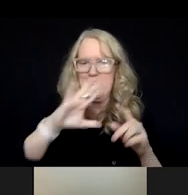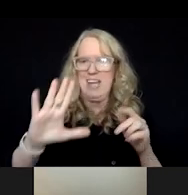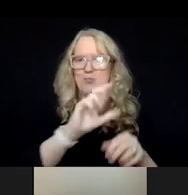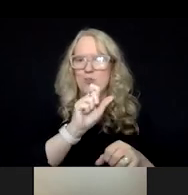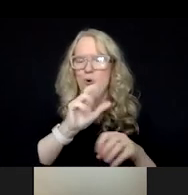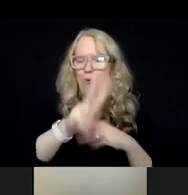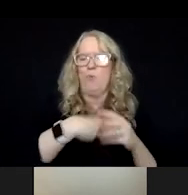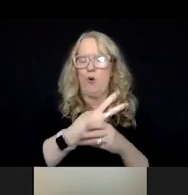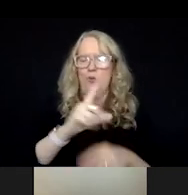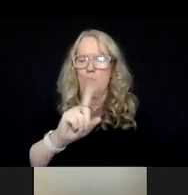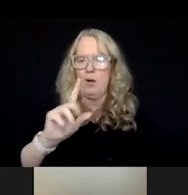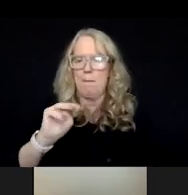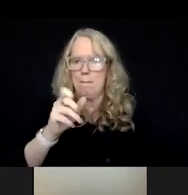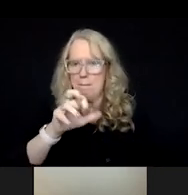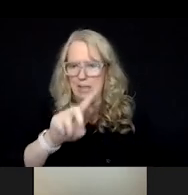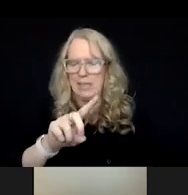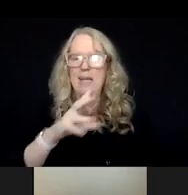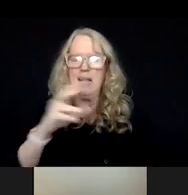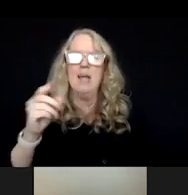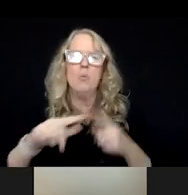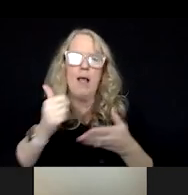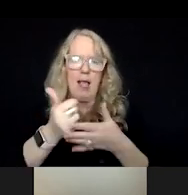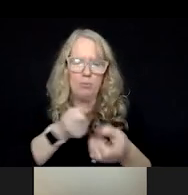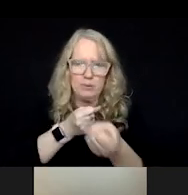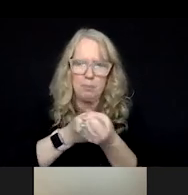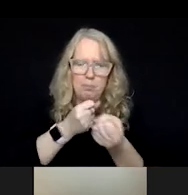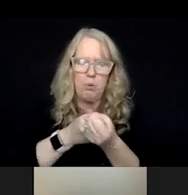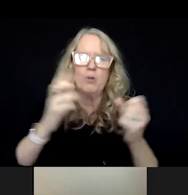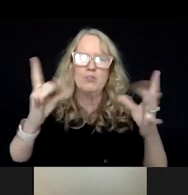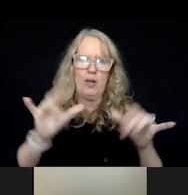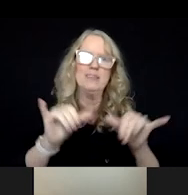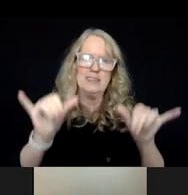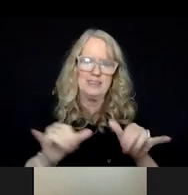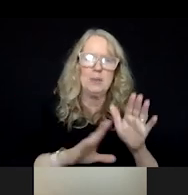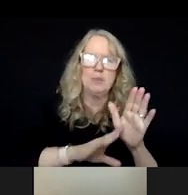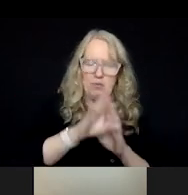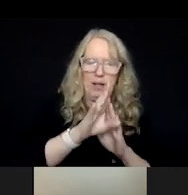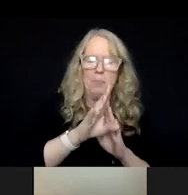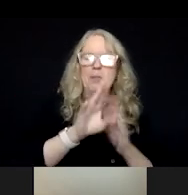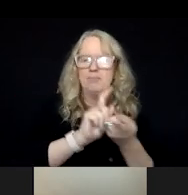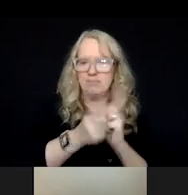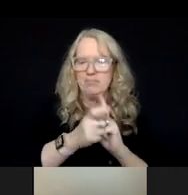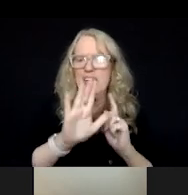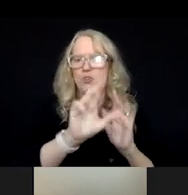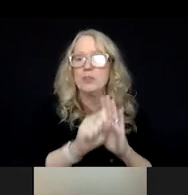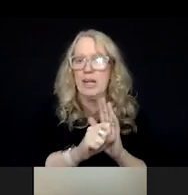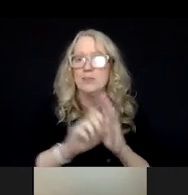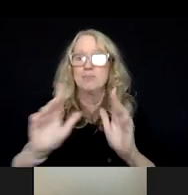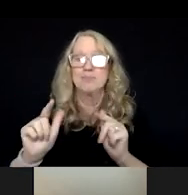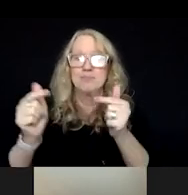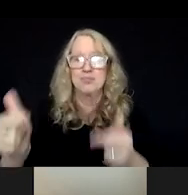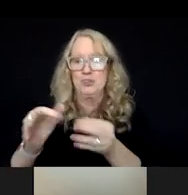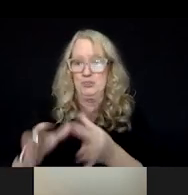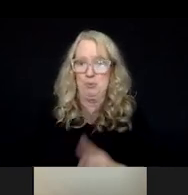world Medicaid can come along and help support crisis system development and evolution in your state. And so for